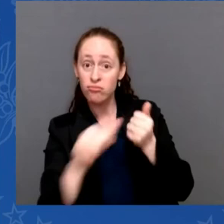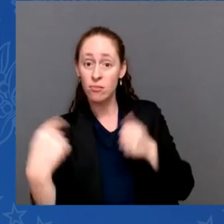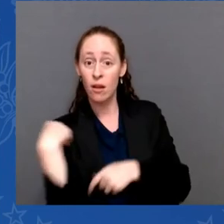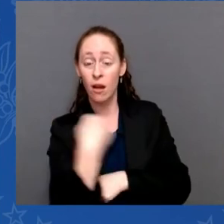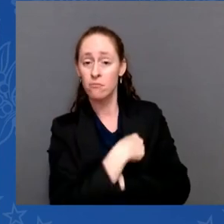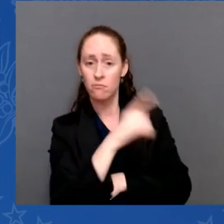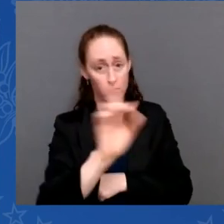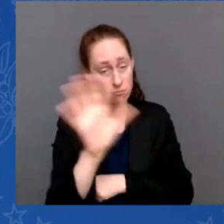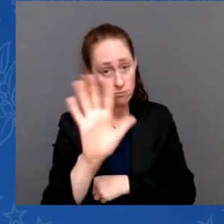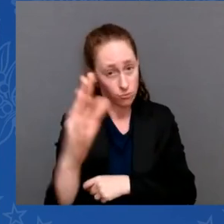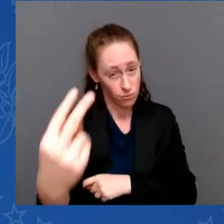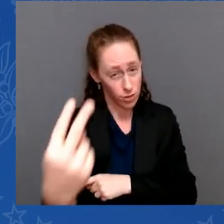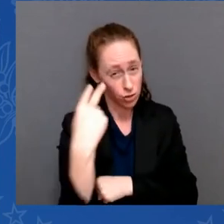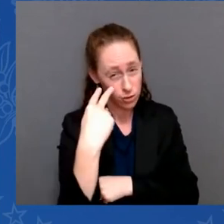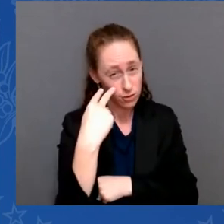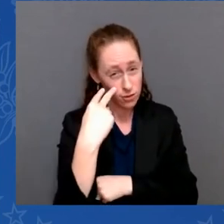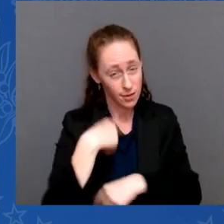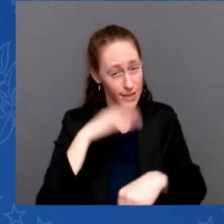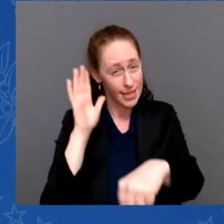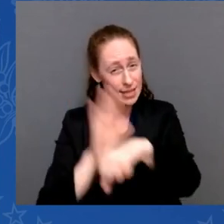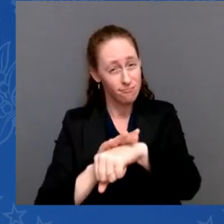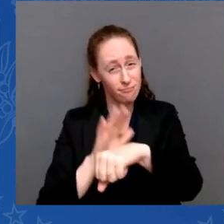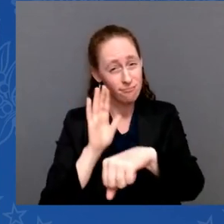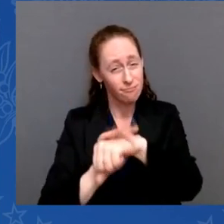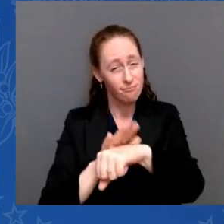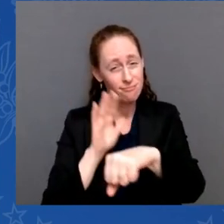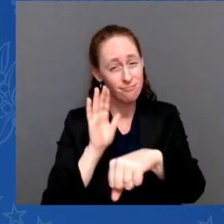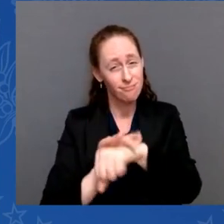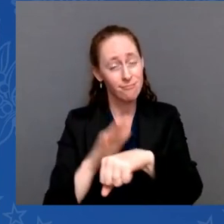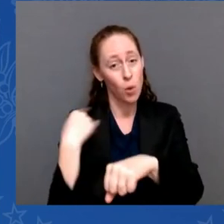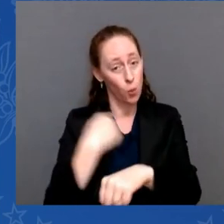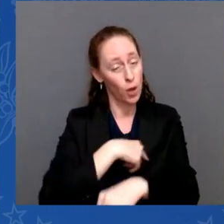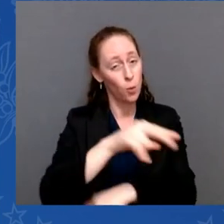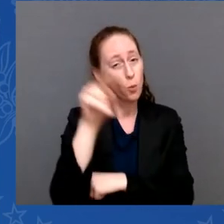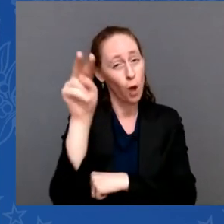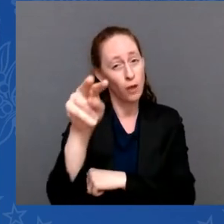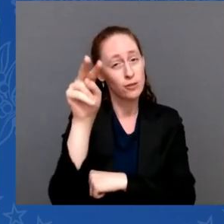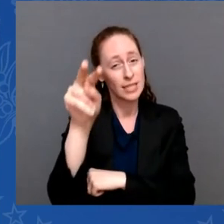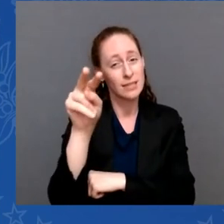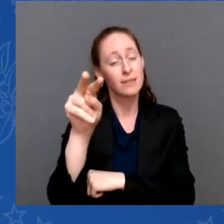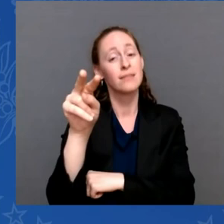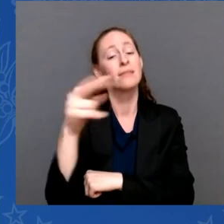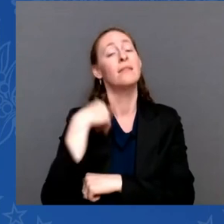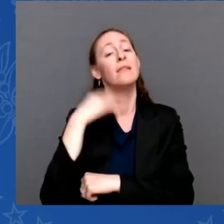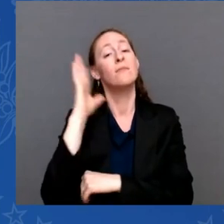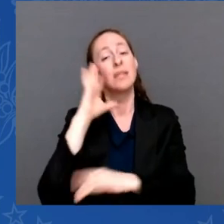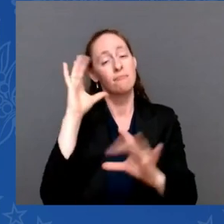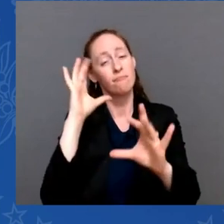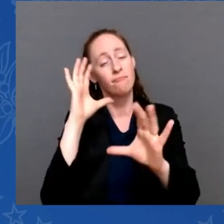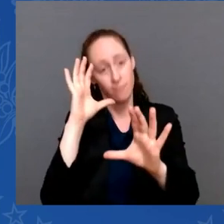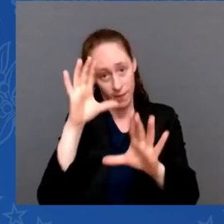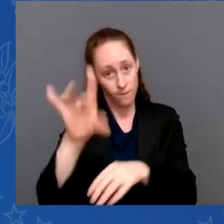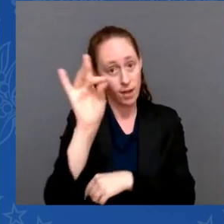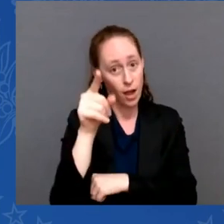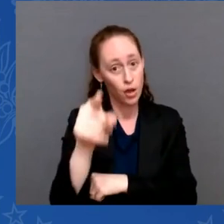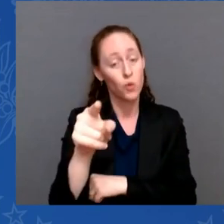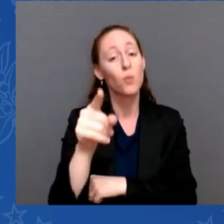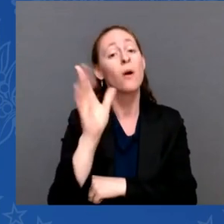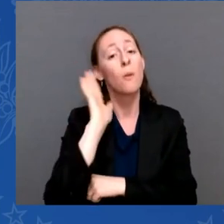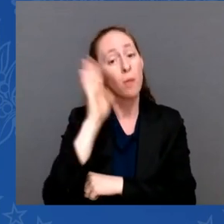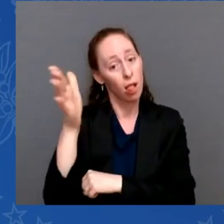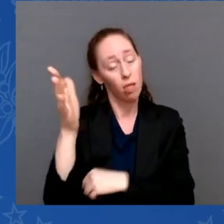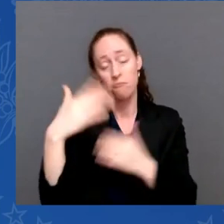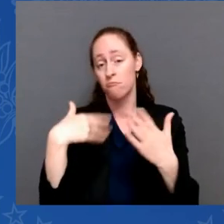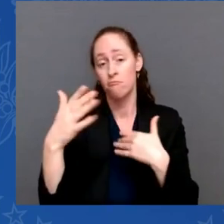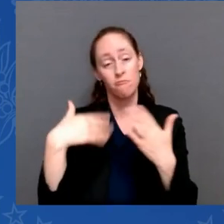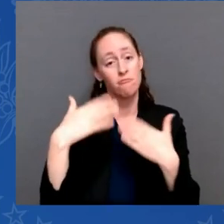We will always remain vigilant and we will act and we will always do what is necessary to ensure the safety and security of Americans at